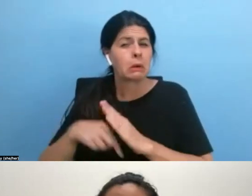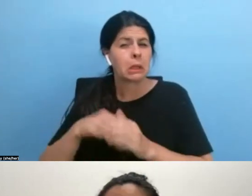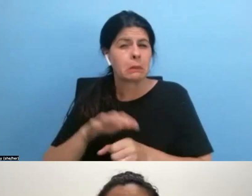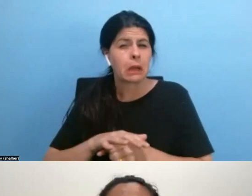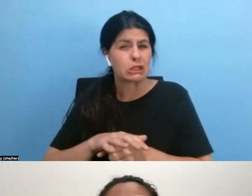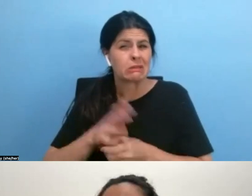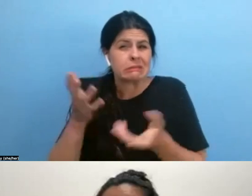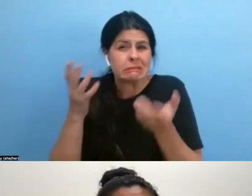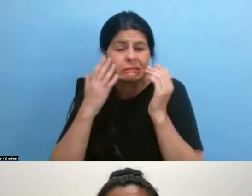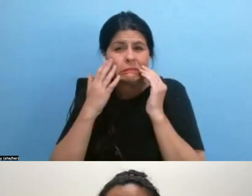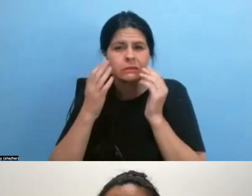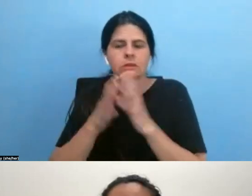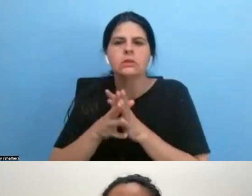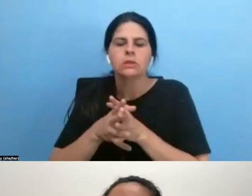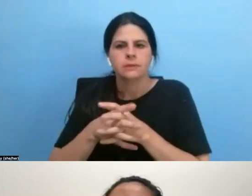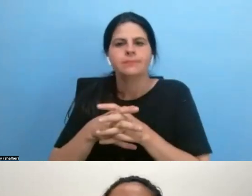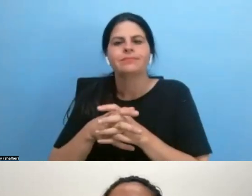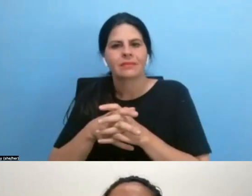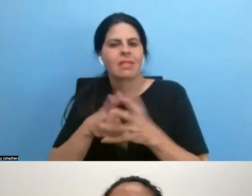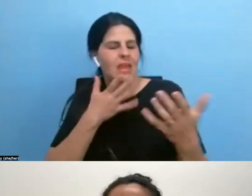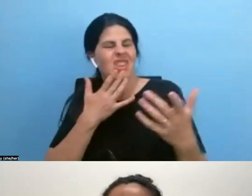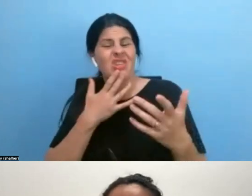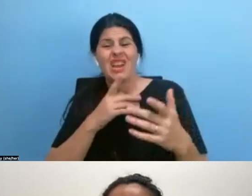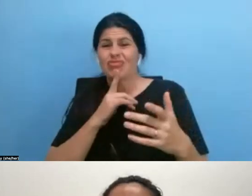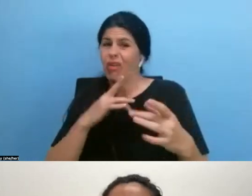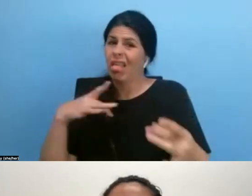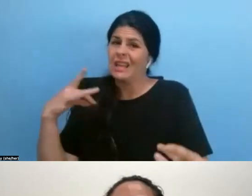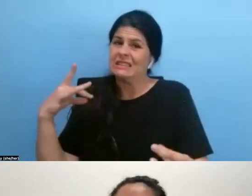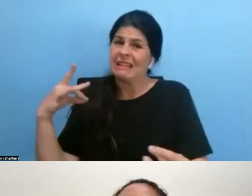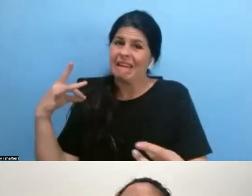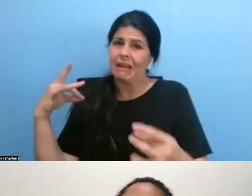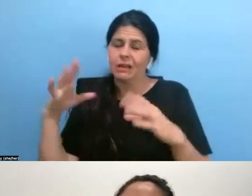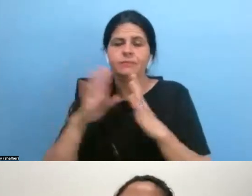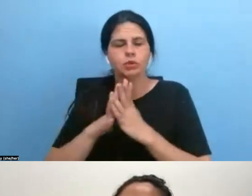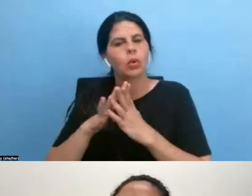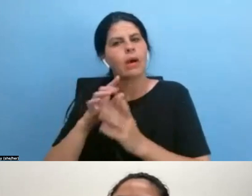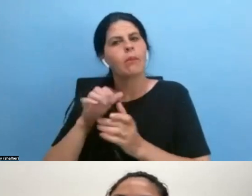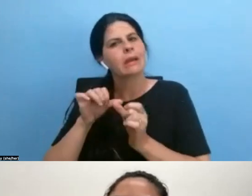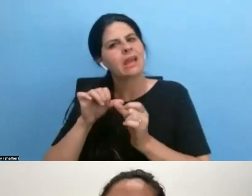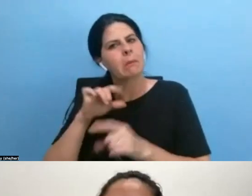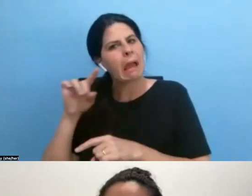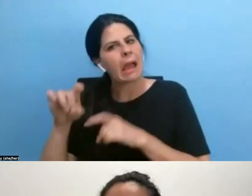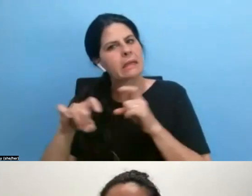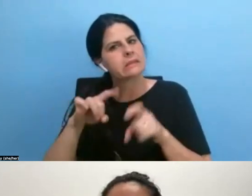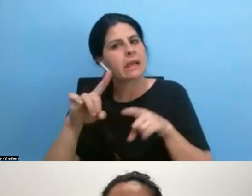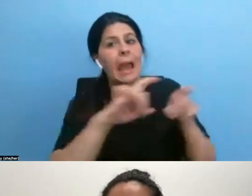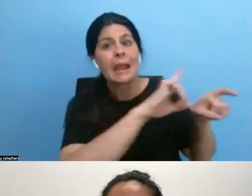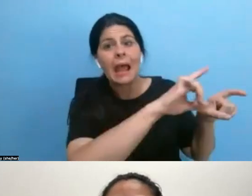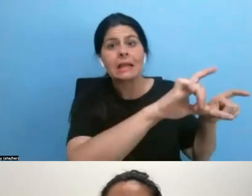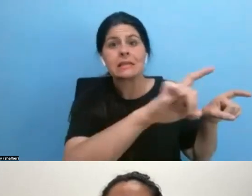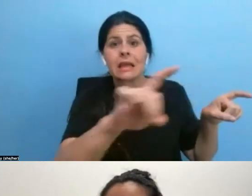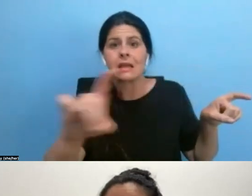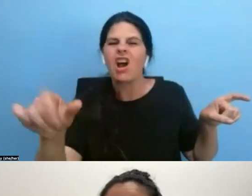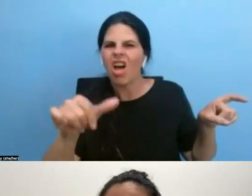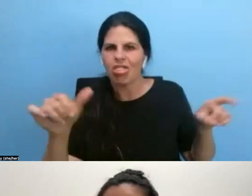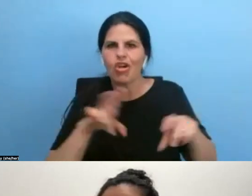Thank you. It's incredibly sticky. So, um, we can, I would keep asking this question to a variety of panels as well,